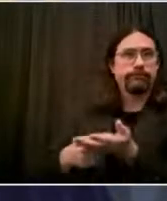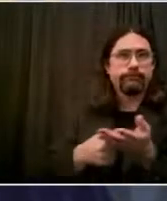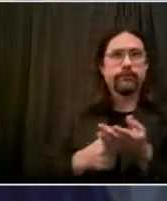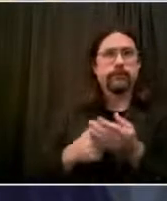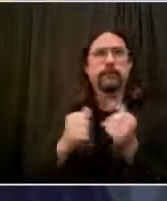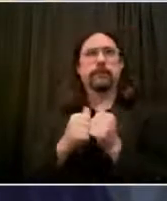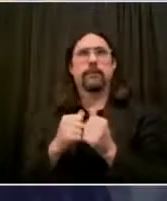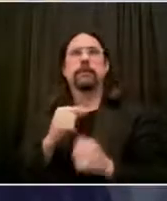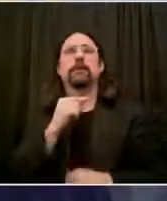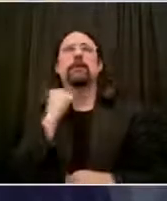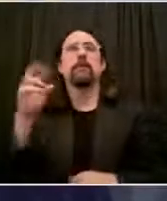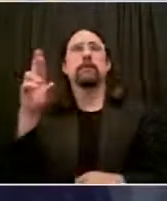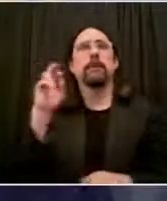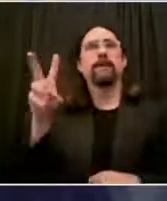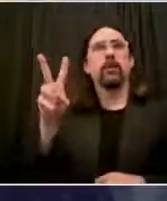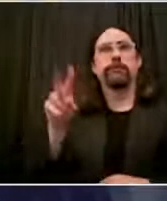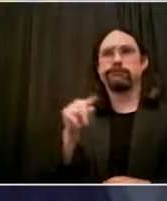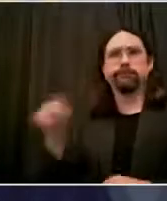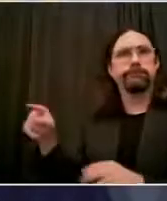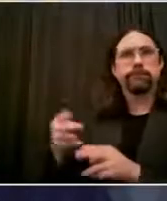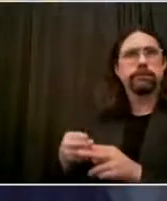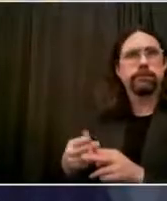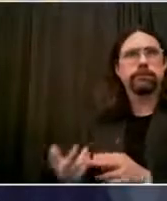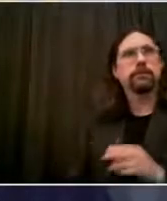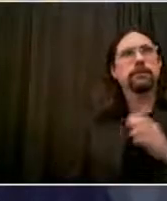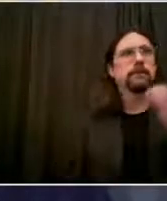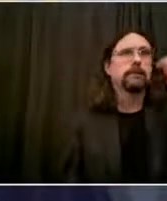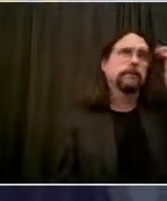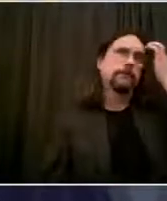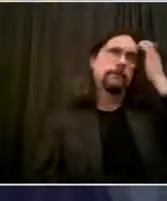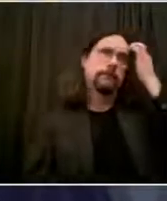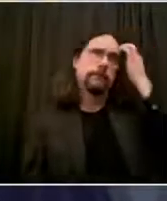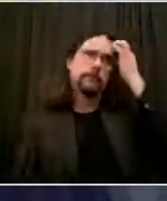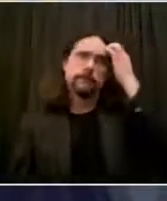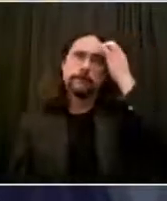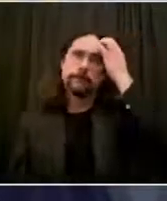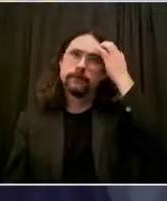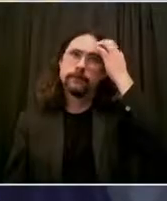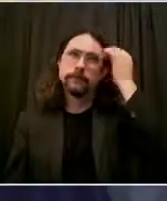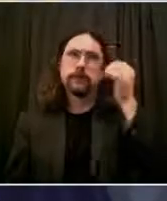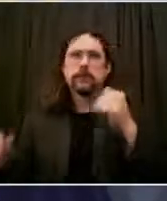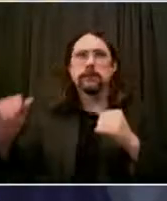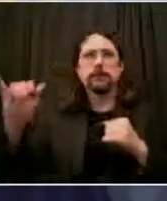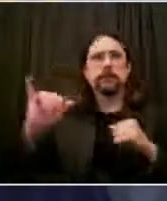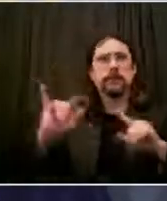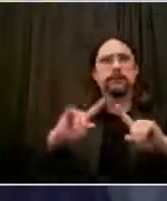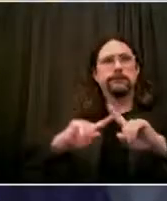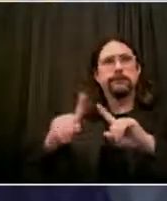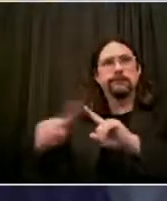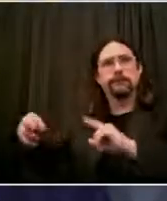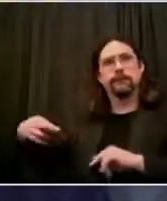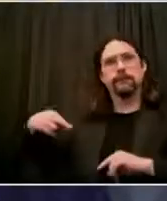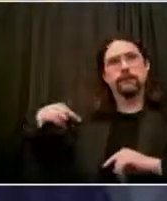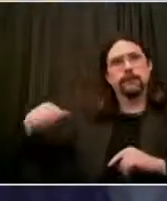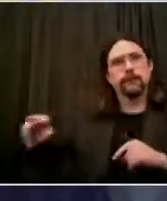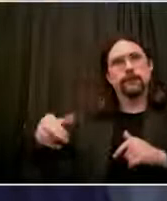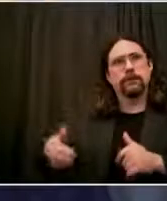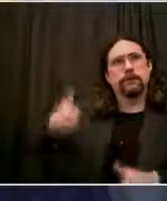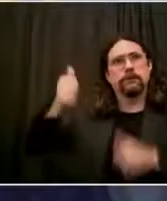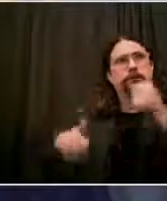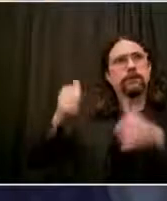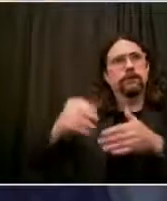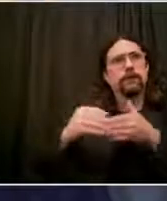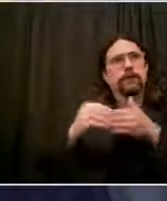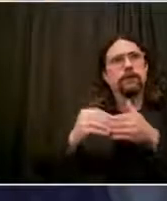And then, of course, the faith leaders. For so long, we've had extraordinary leadership from Pastor Michael Walron, First Corinthian